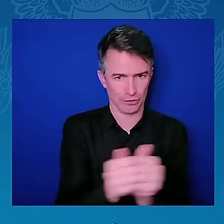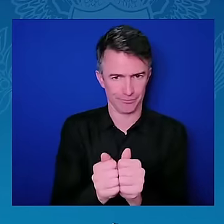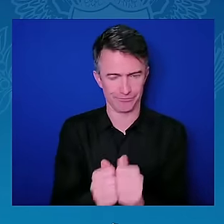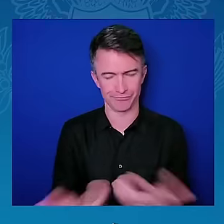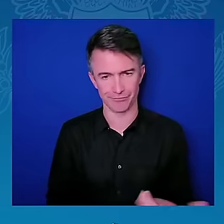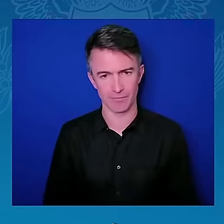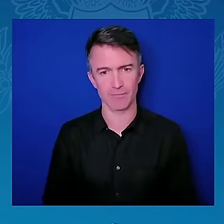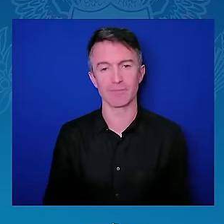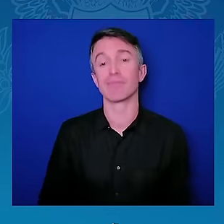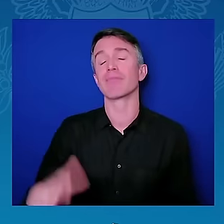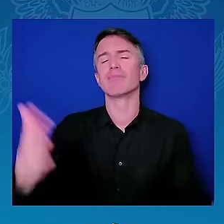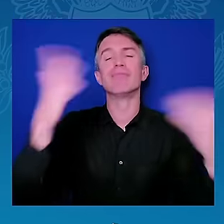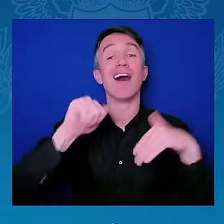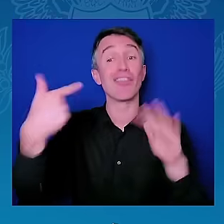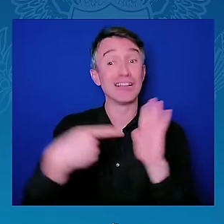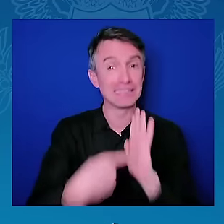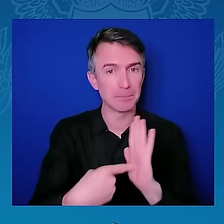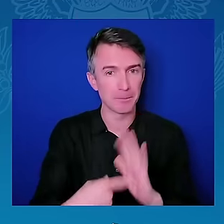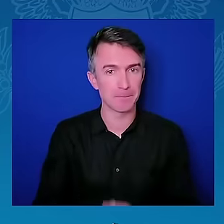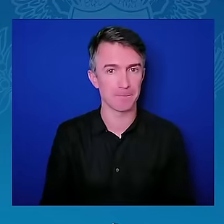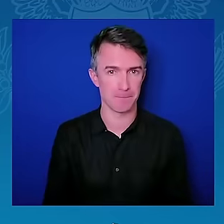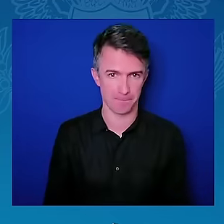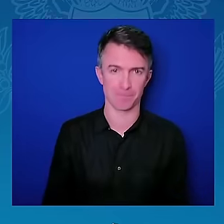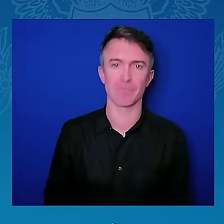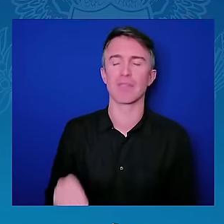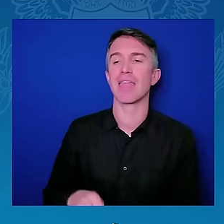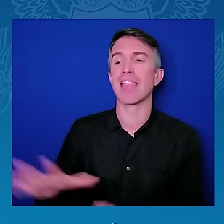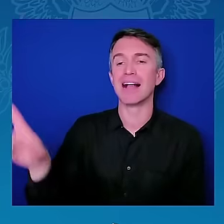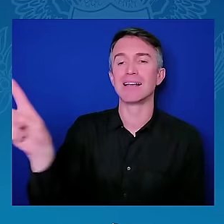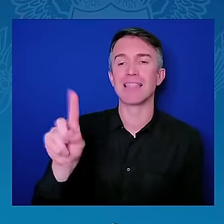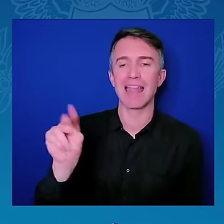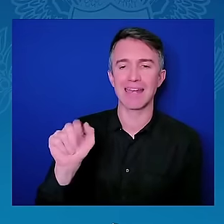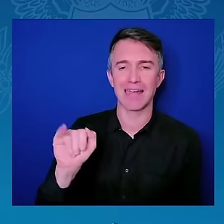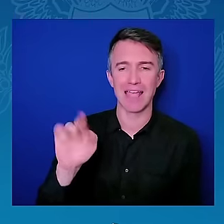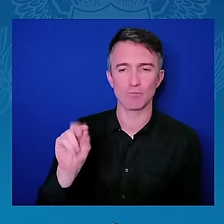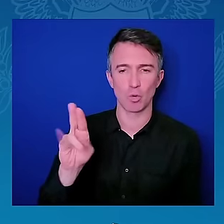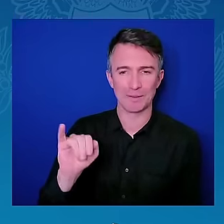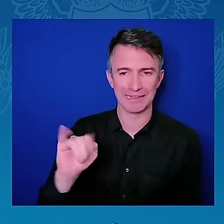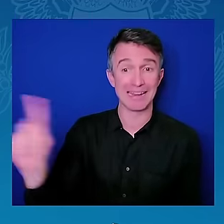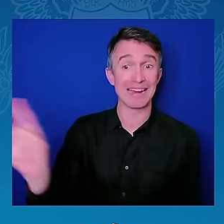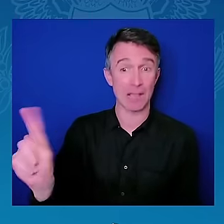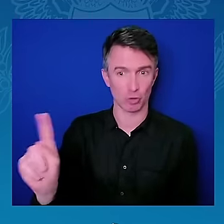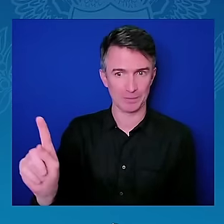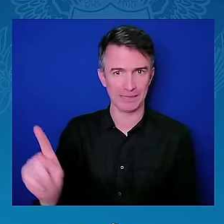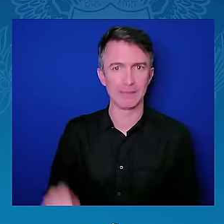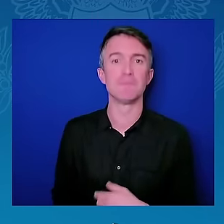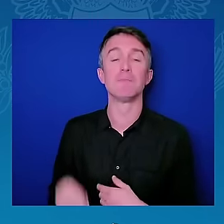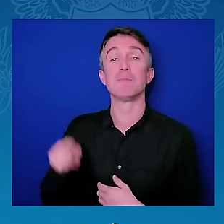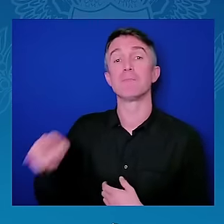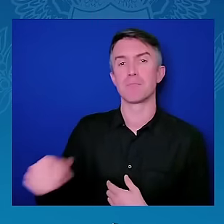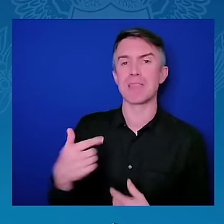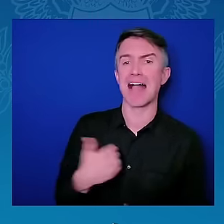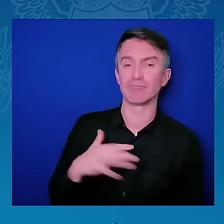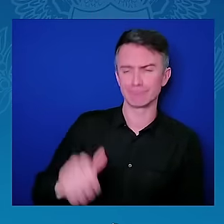It wasn't built using government money. It was built using private sector money in a PPP framework.